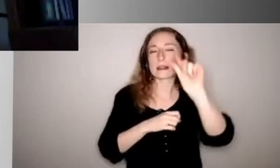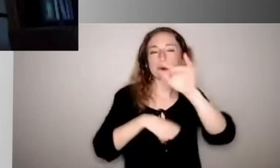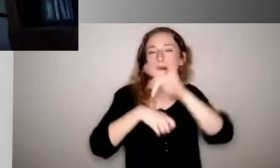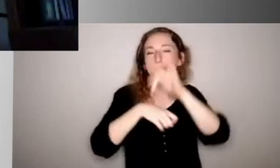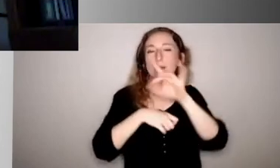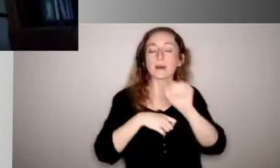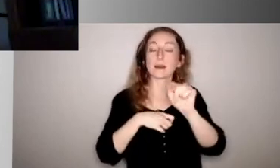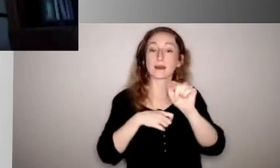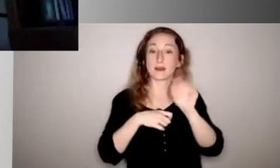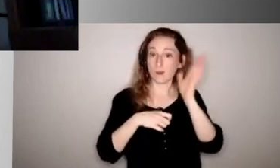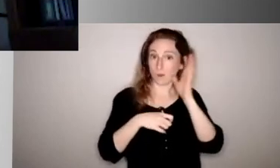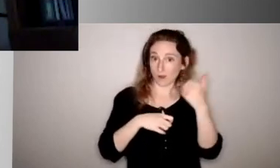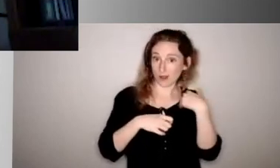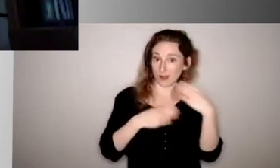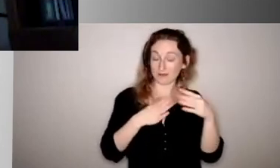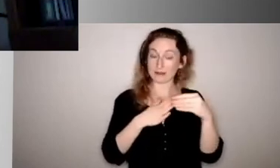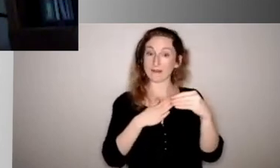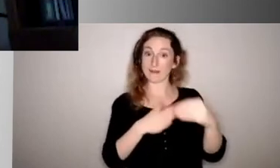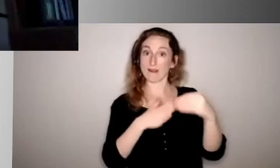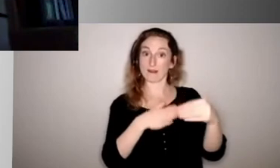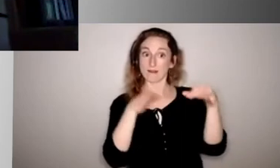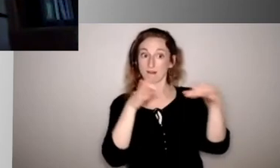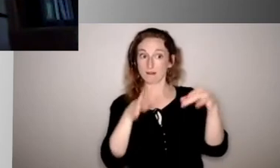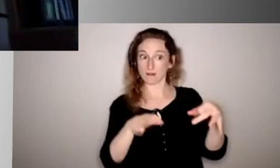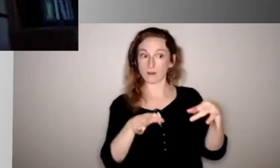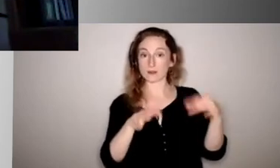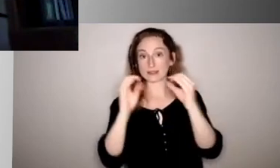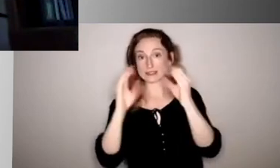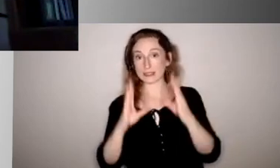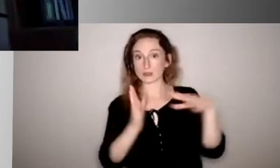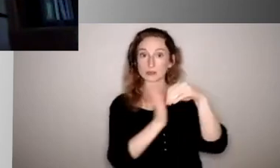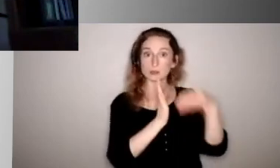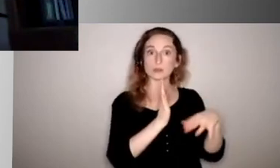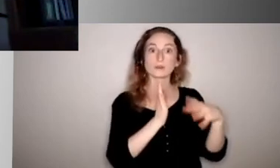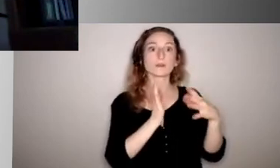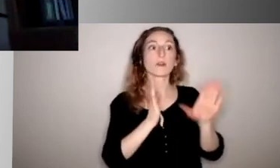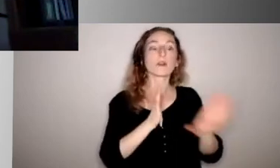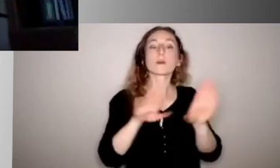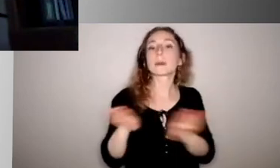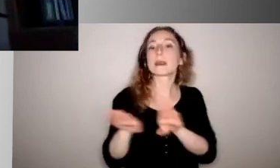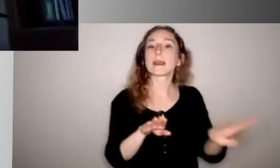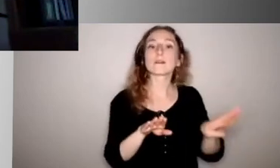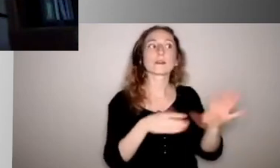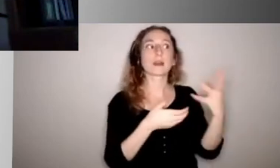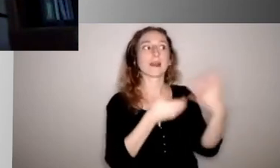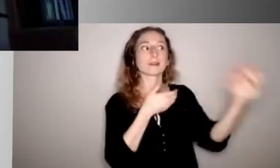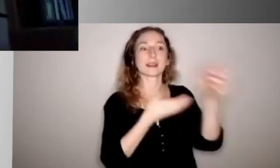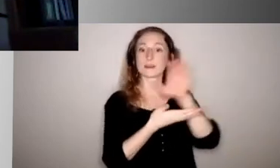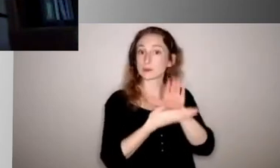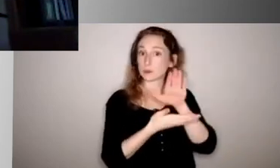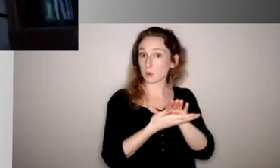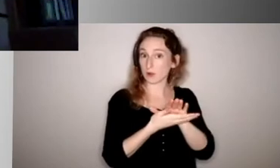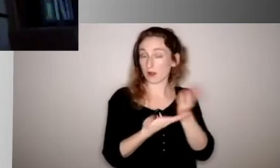but will there be any guidance, you know, for teachers and students for their behaviors outside of school? And you kind of mentioned, you know, just being responsible and